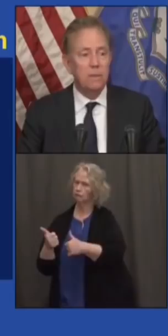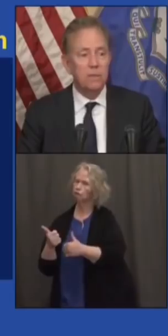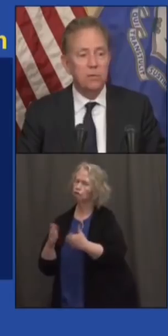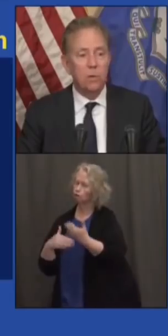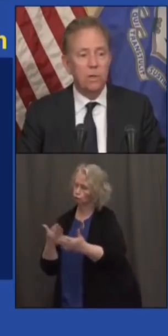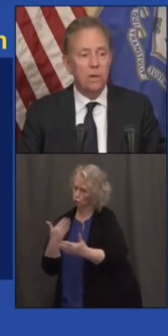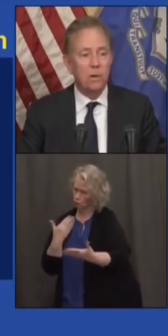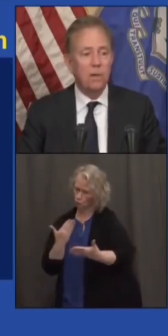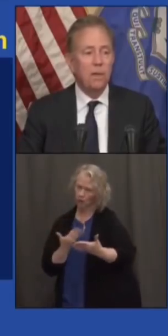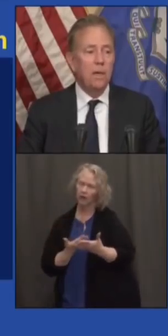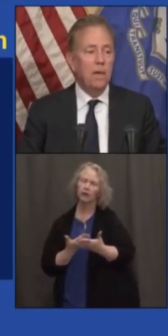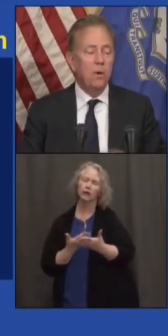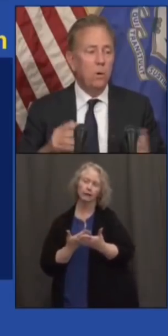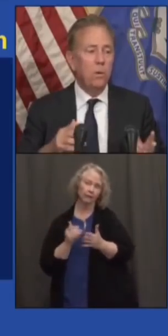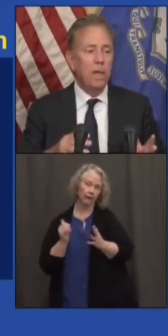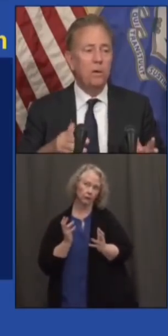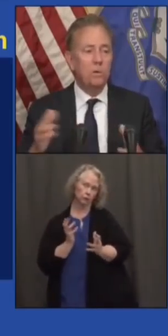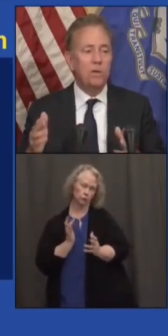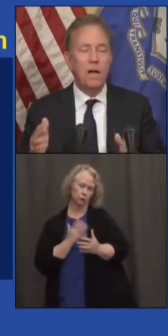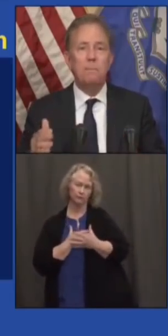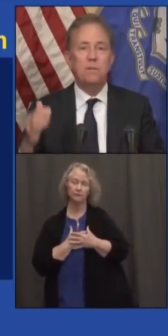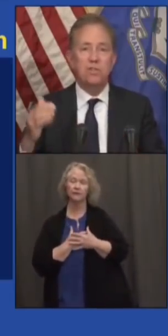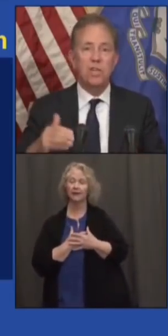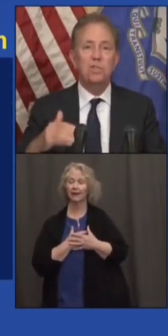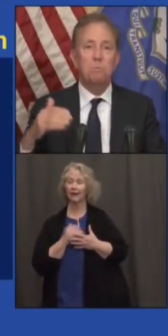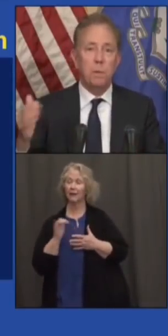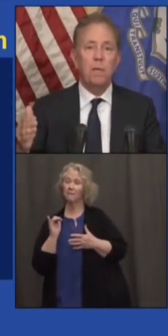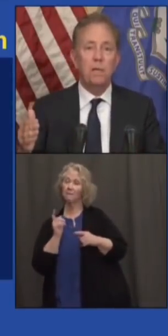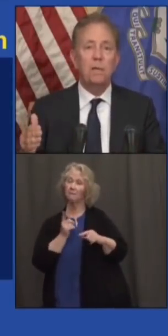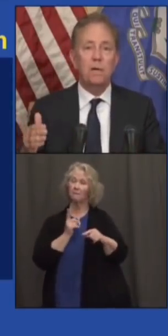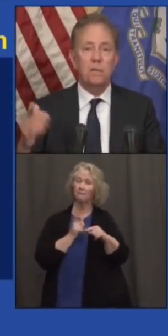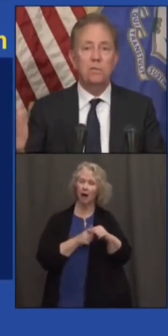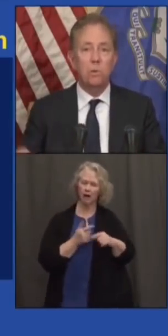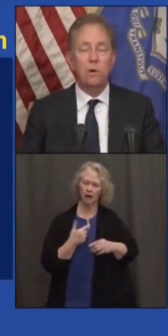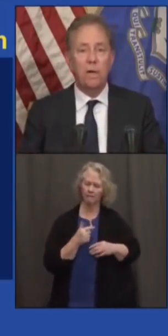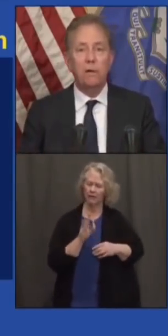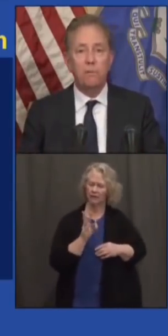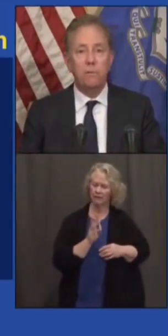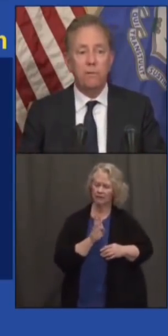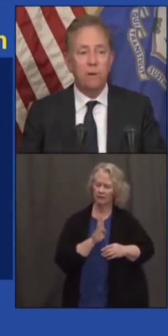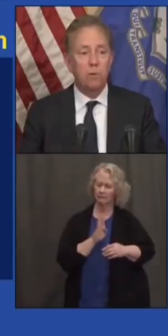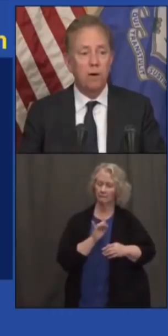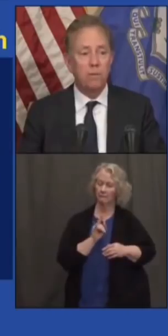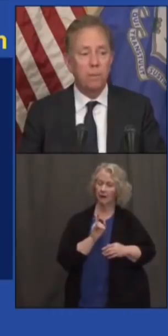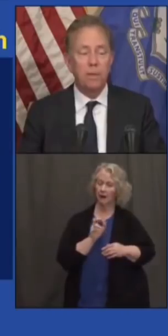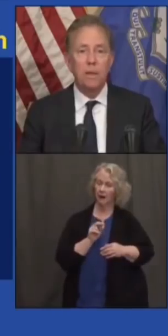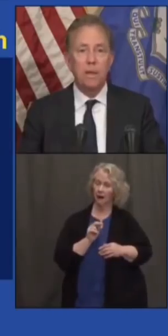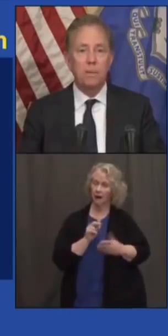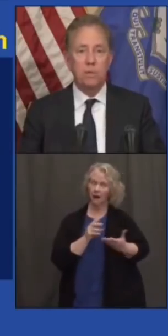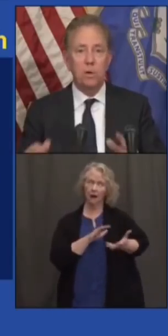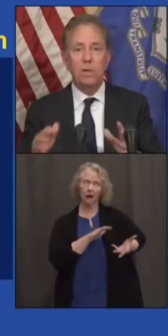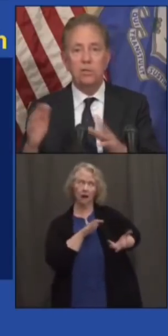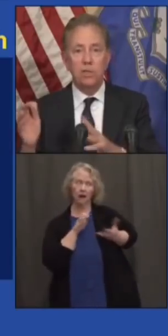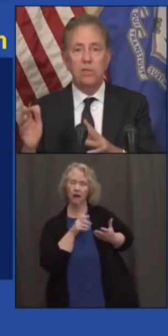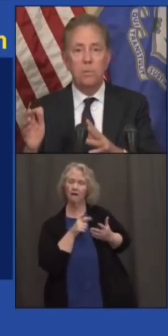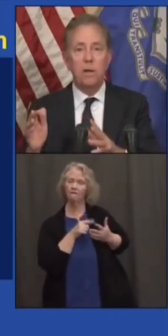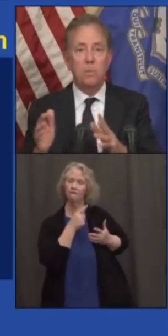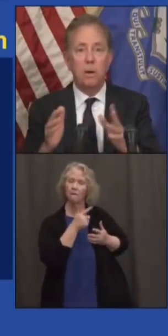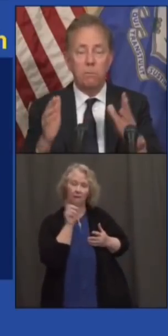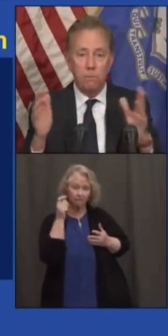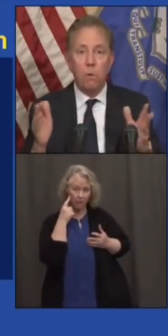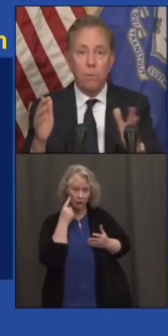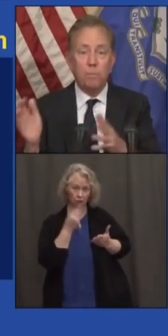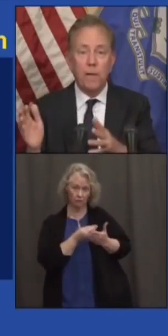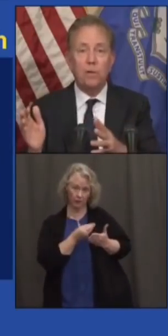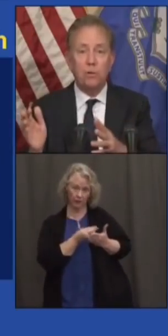extraordinary. And all that on top of $6 billion we are getting from the federal government. I'm to talk in just a minute